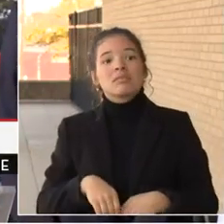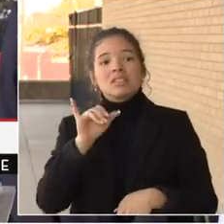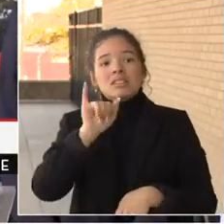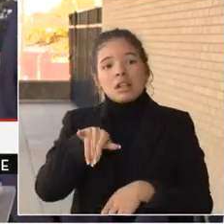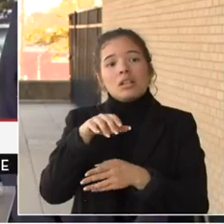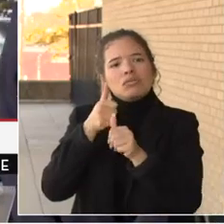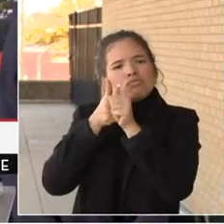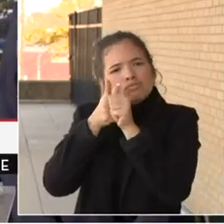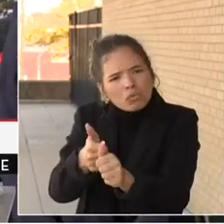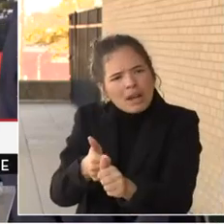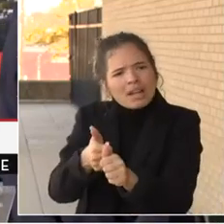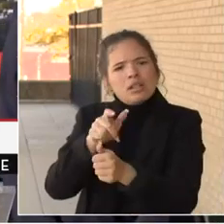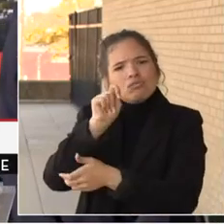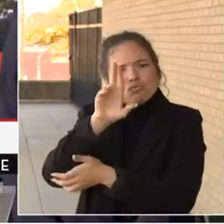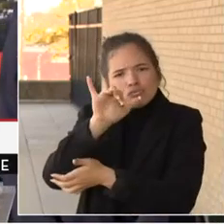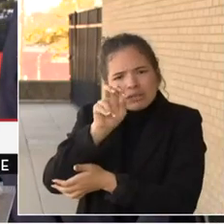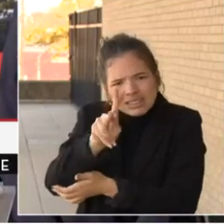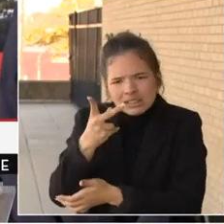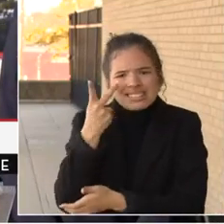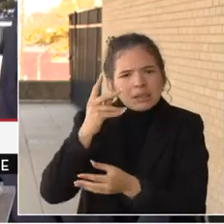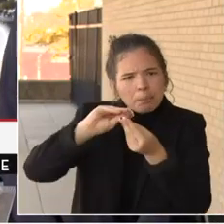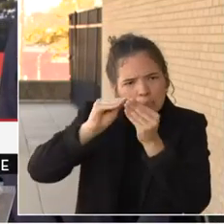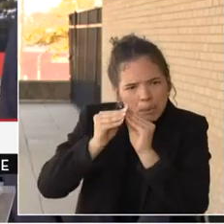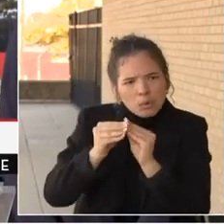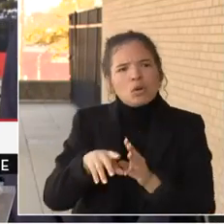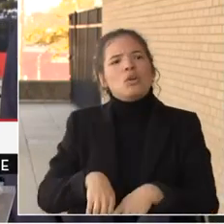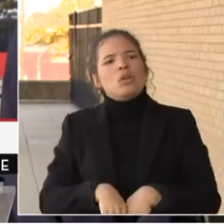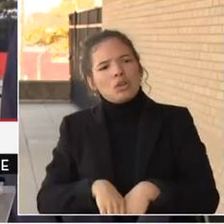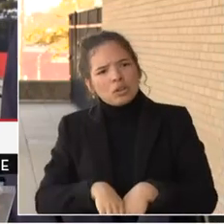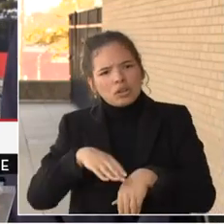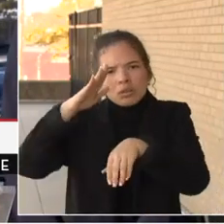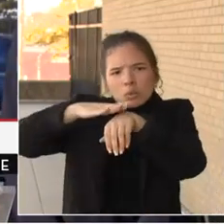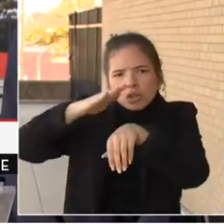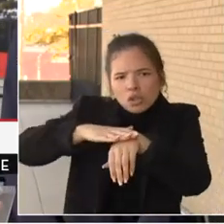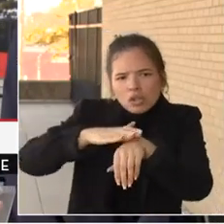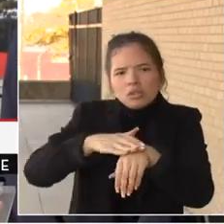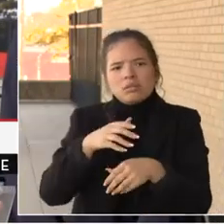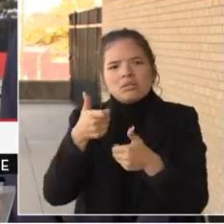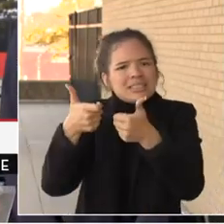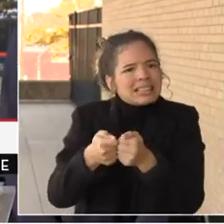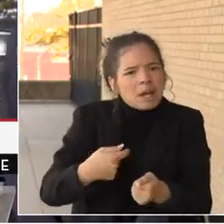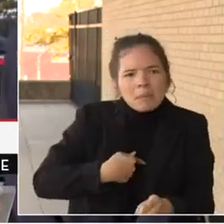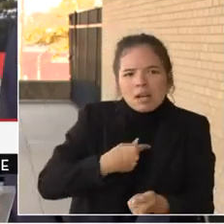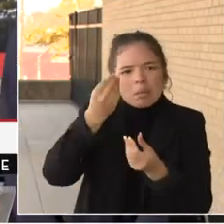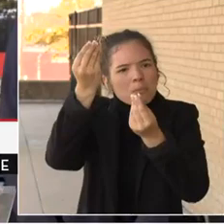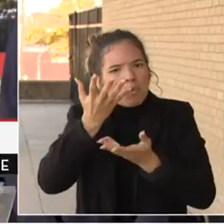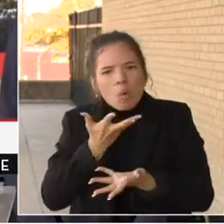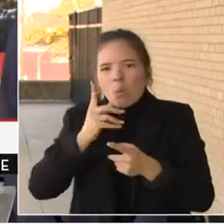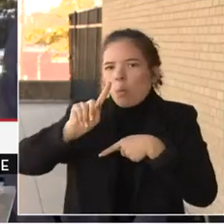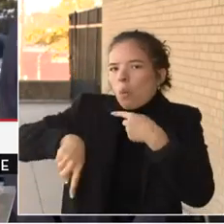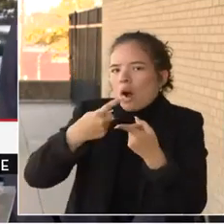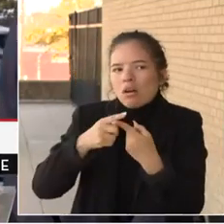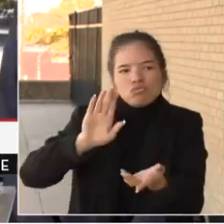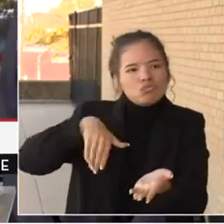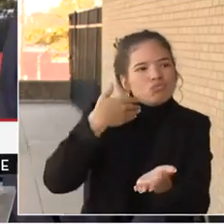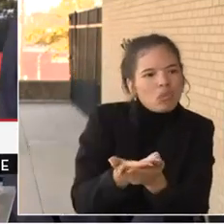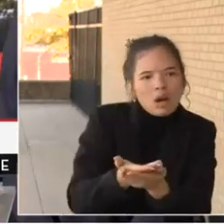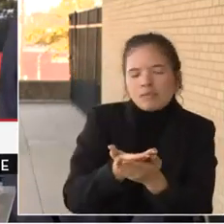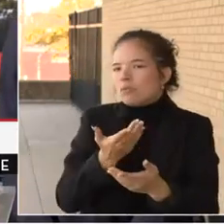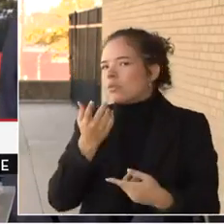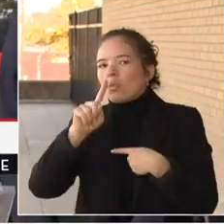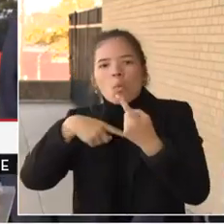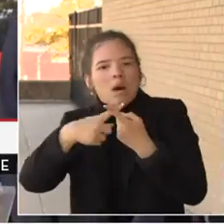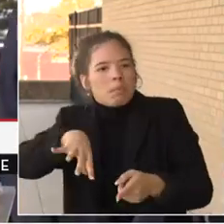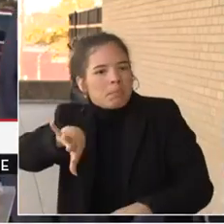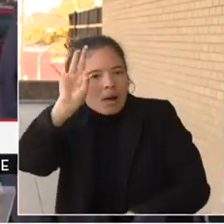for email or text notifications. Ask a family member or neighbor to pick them up. Use a package locker like the Amazon locker at